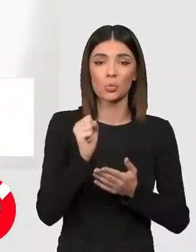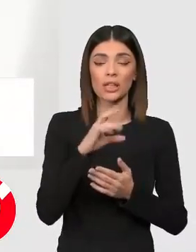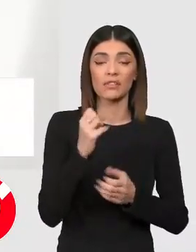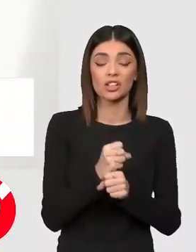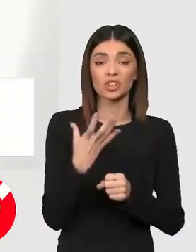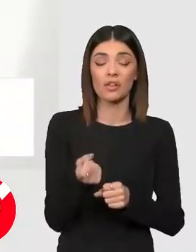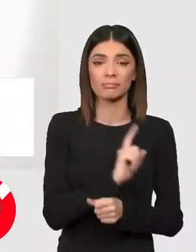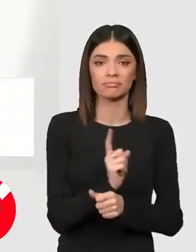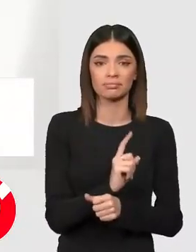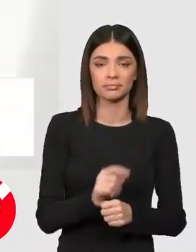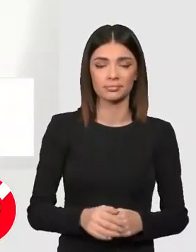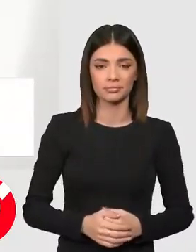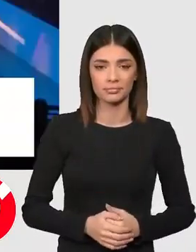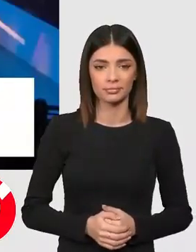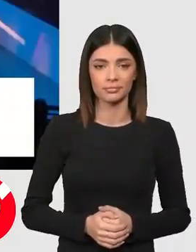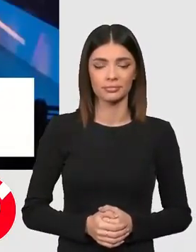spontaneitate.